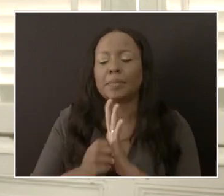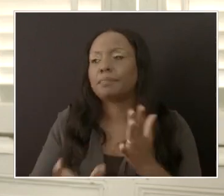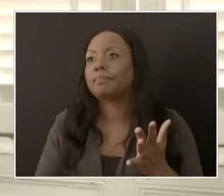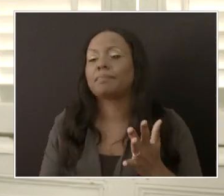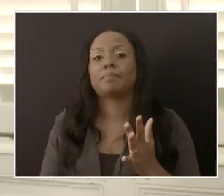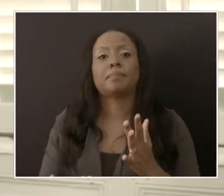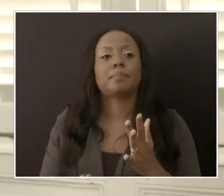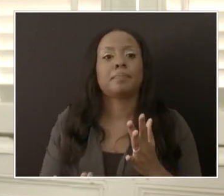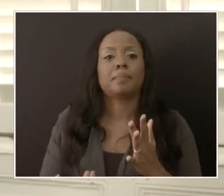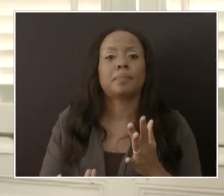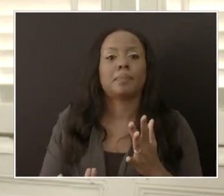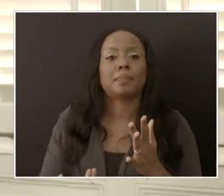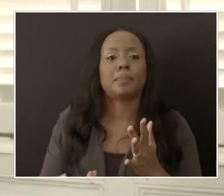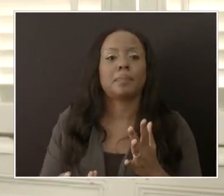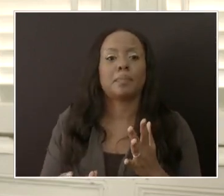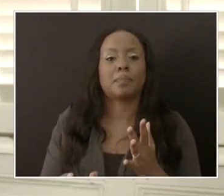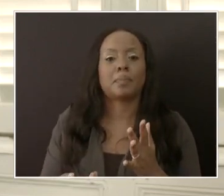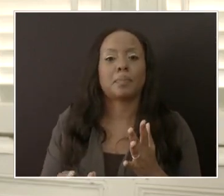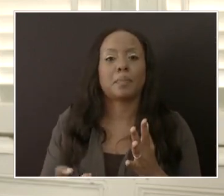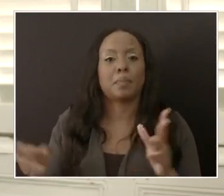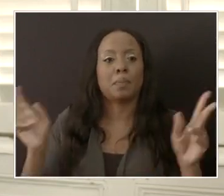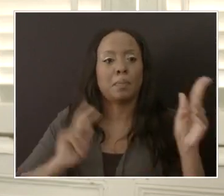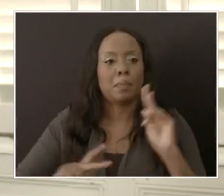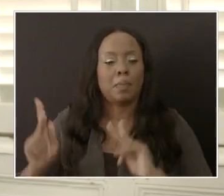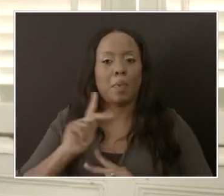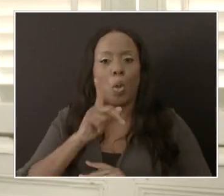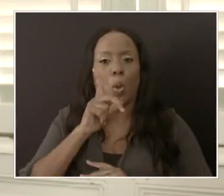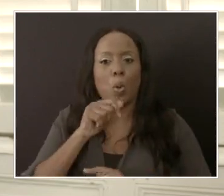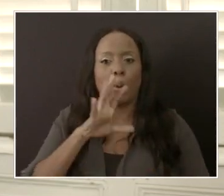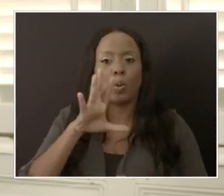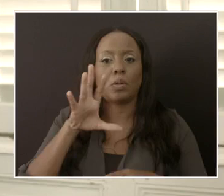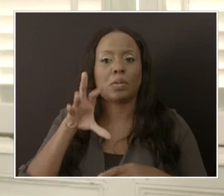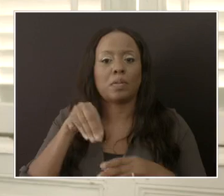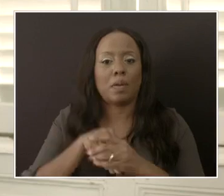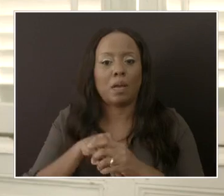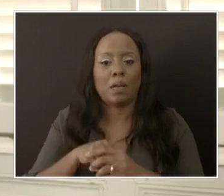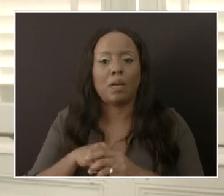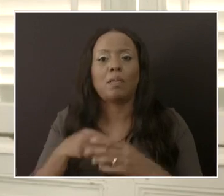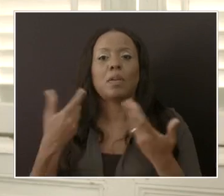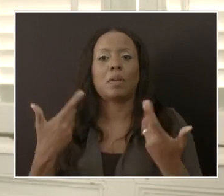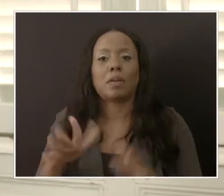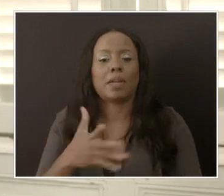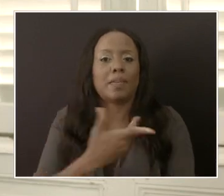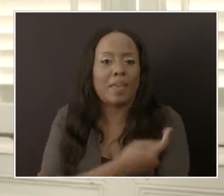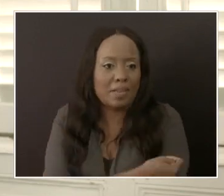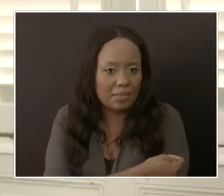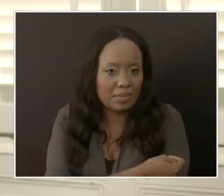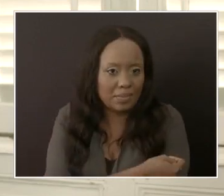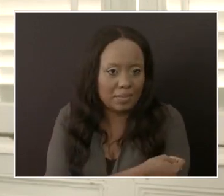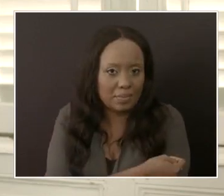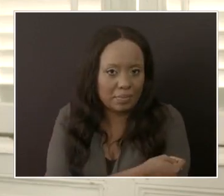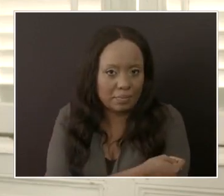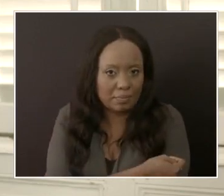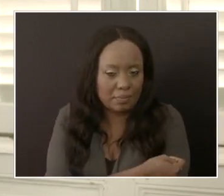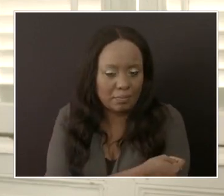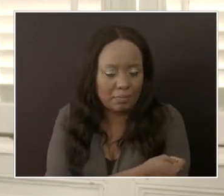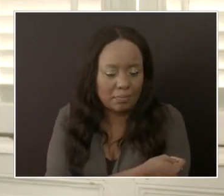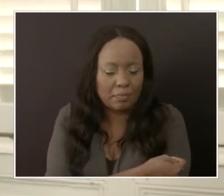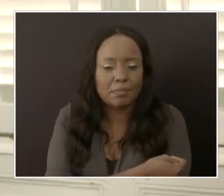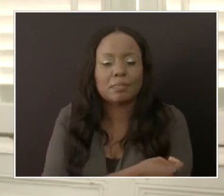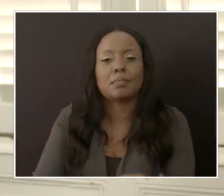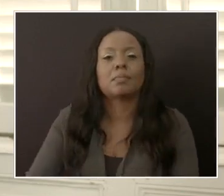persons who were a part of that event were vaccinated. That was the foundation of the